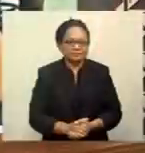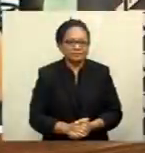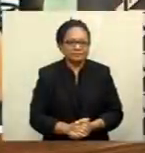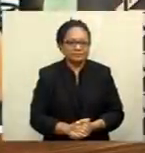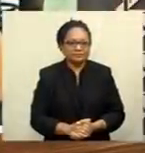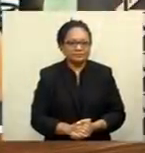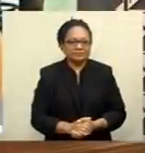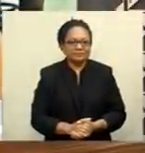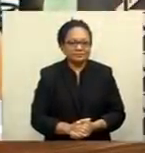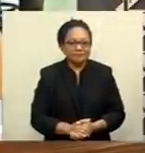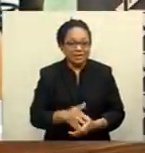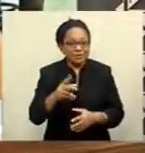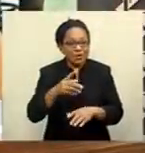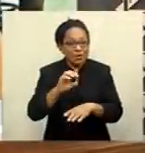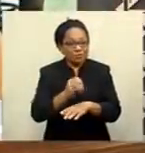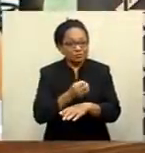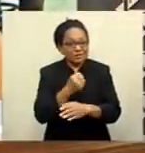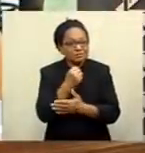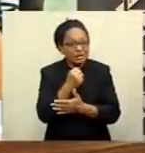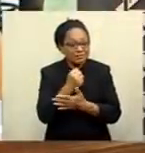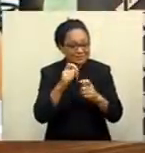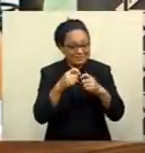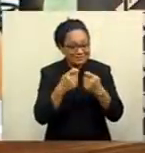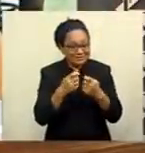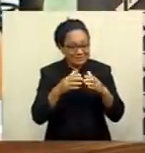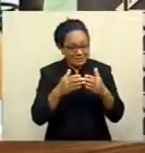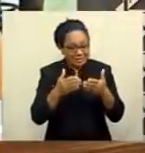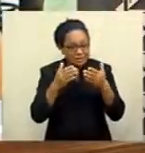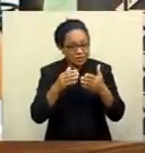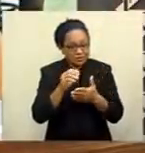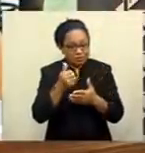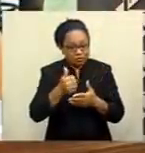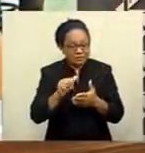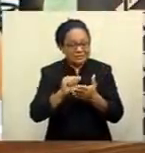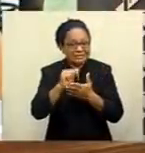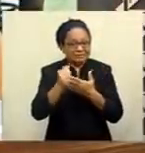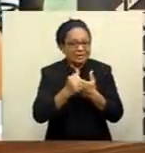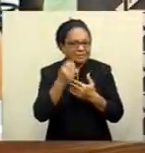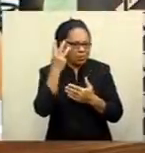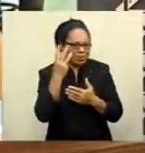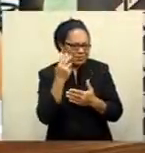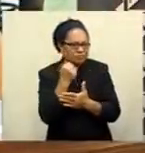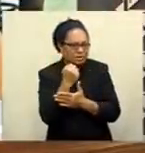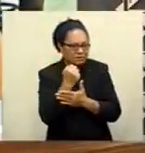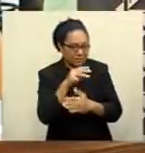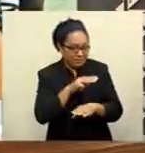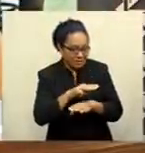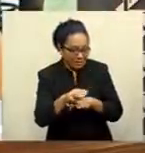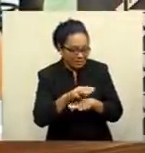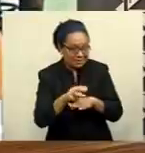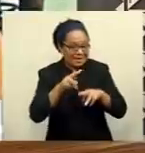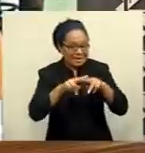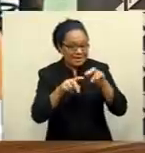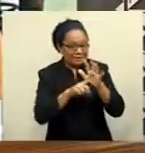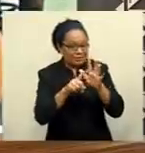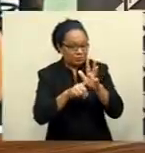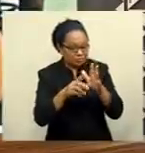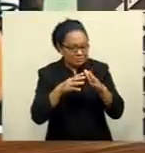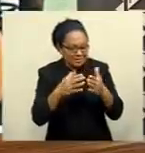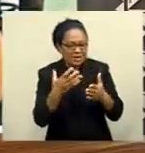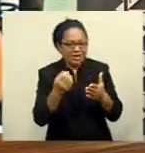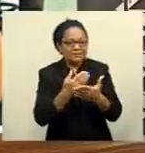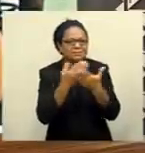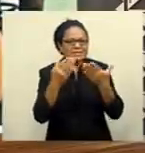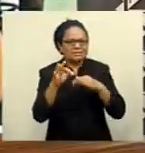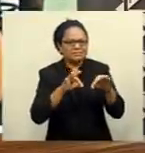With Oceania rugby teams dedicating September as its Women in Rugby Month, the Fiji Rugby Union has some big plans to further